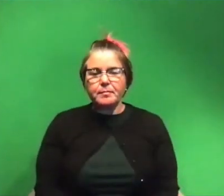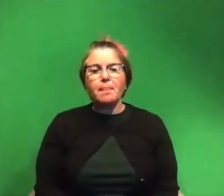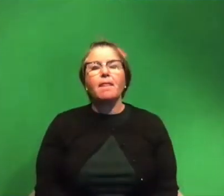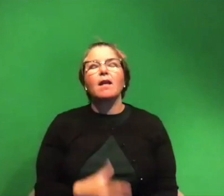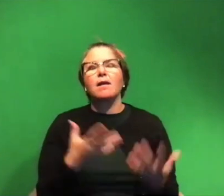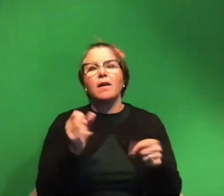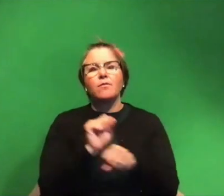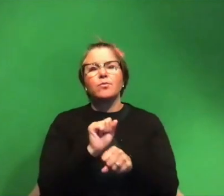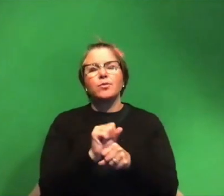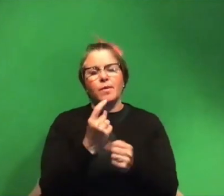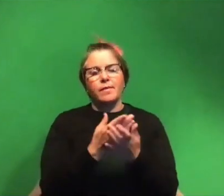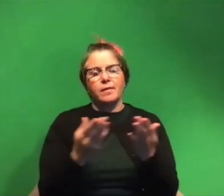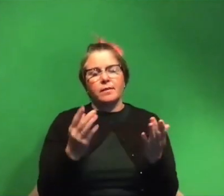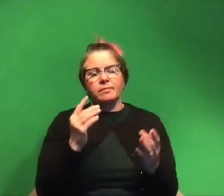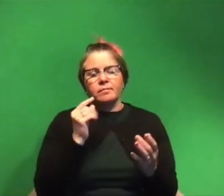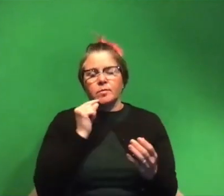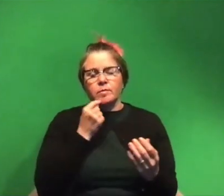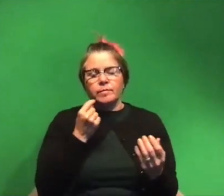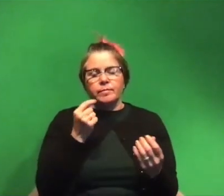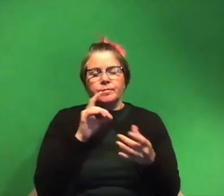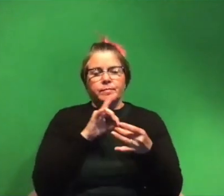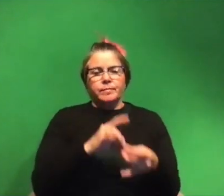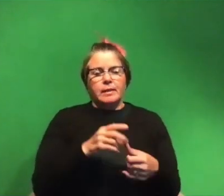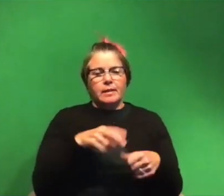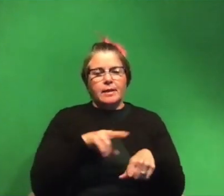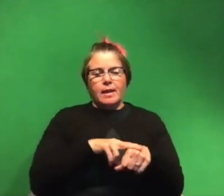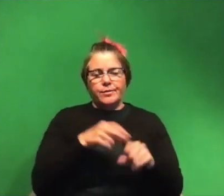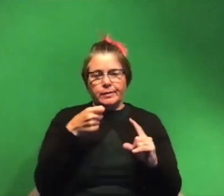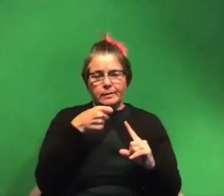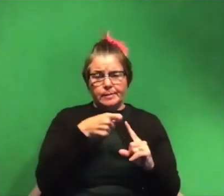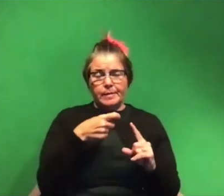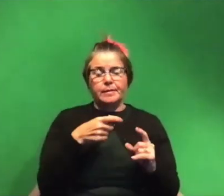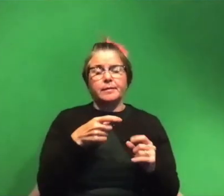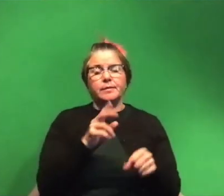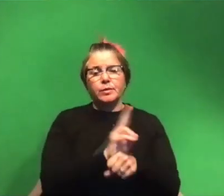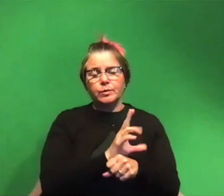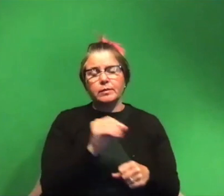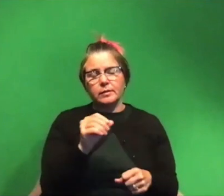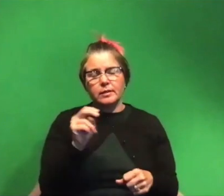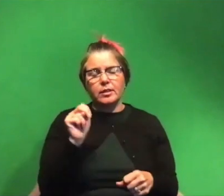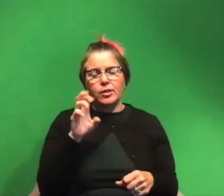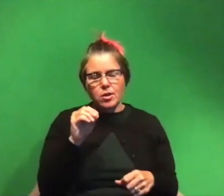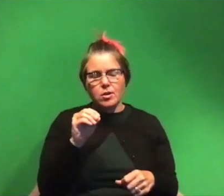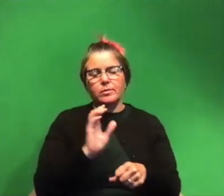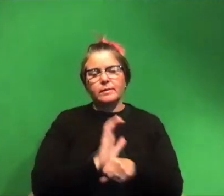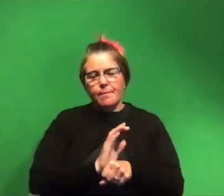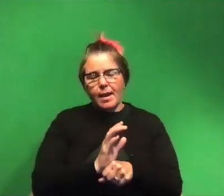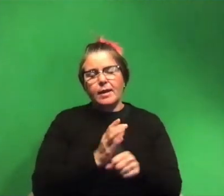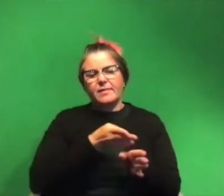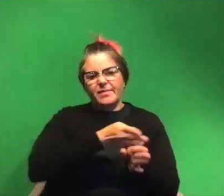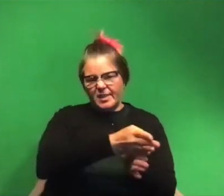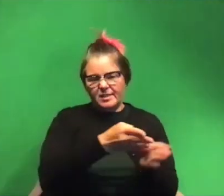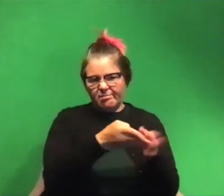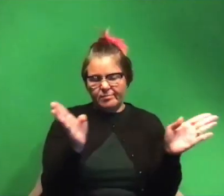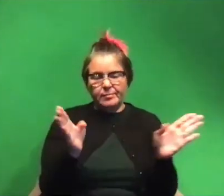i guess one thing that's really cool about naturalistic stimuli use and neuro cinematics as a field in general kind of as a